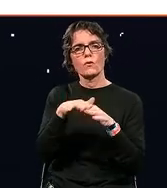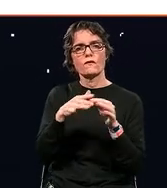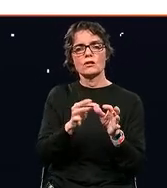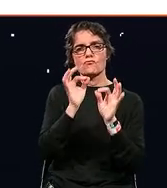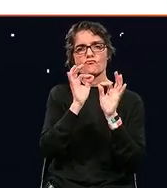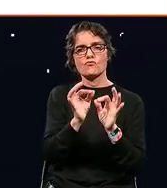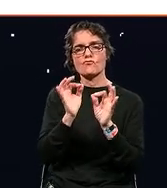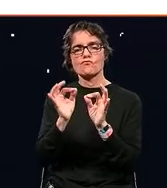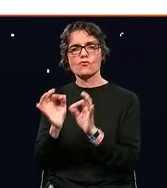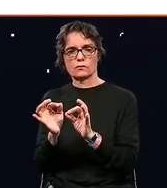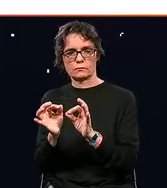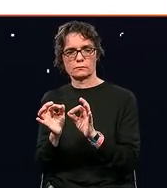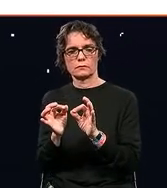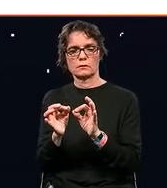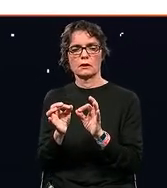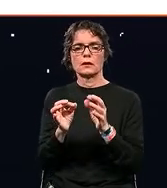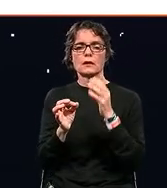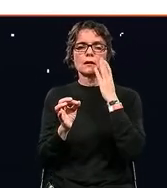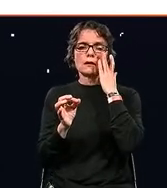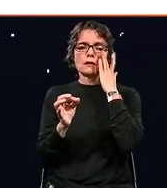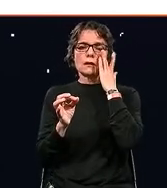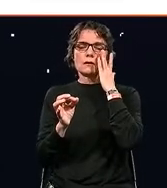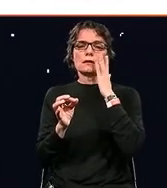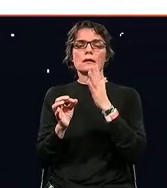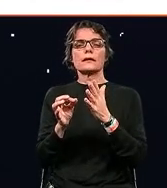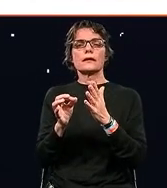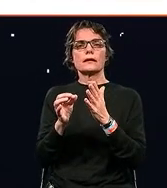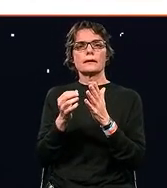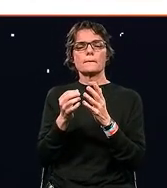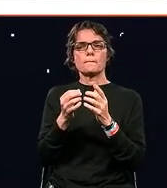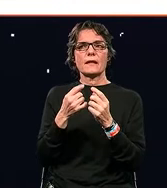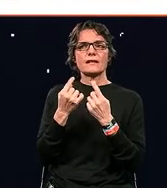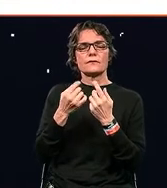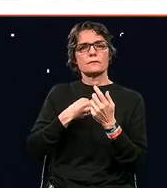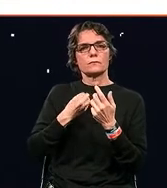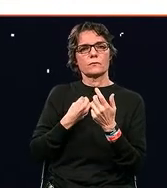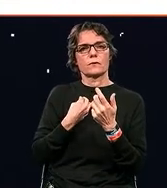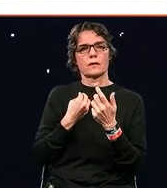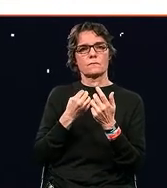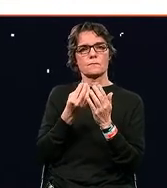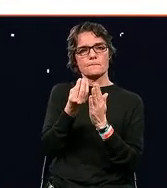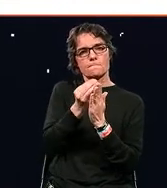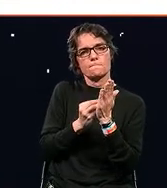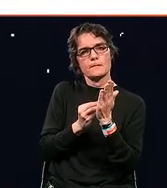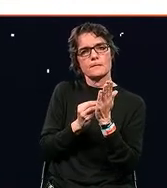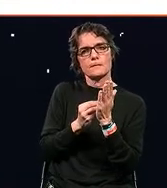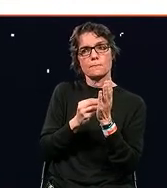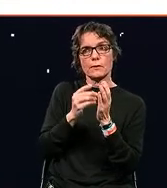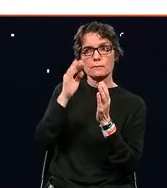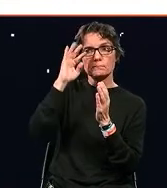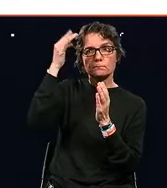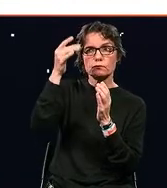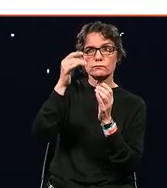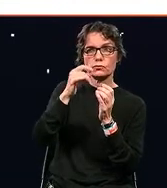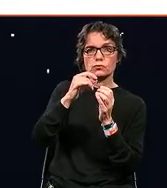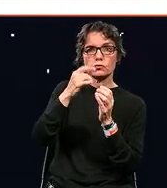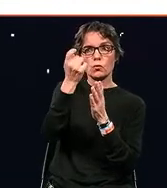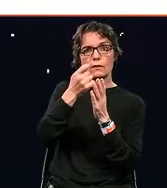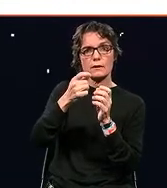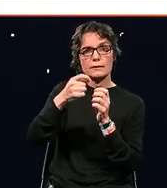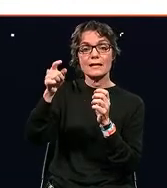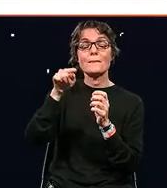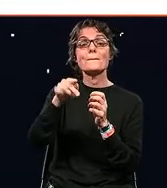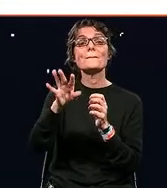measure in the linear way how we get there. But in what way can we allow for our teams